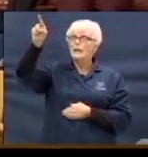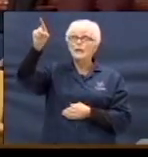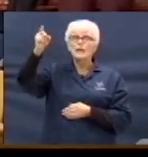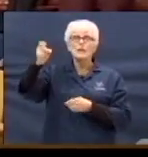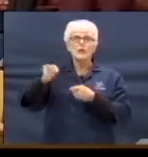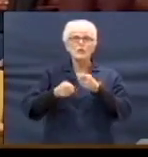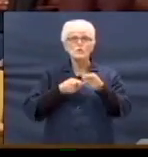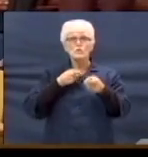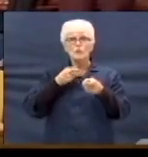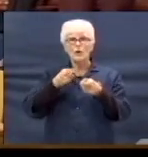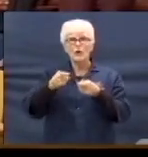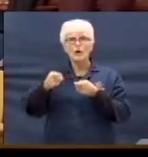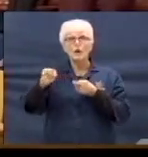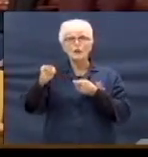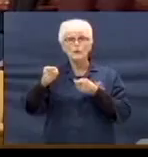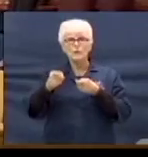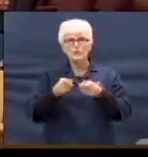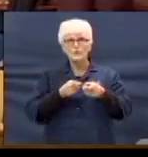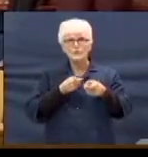control